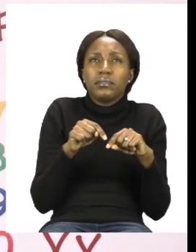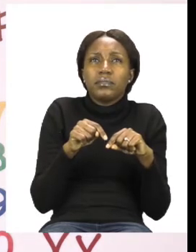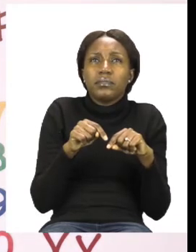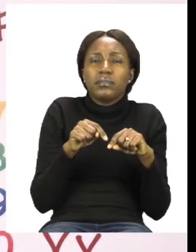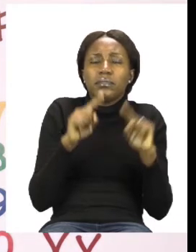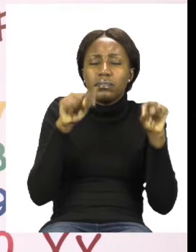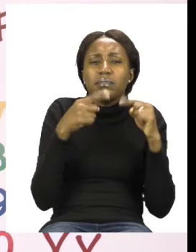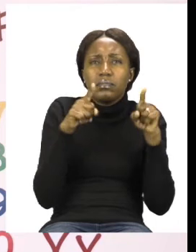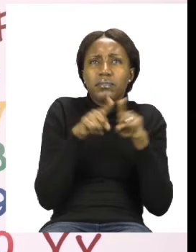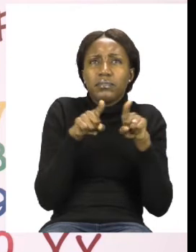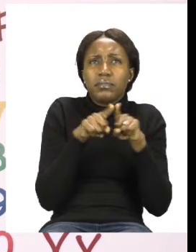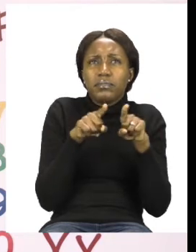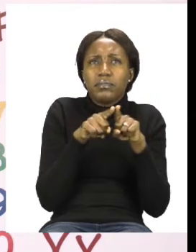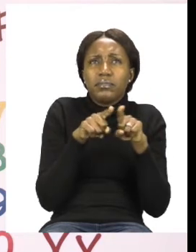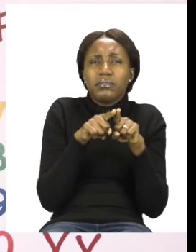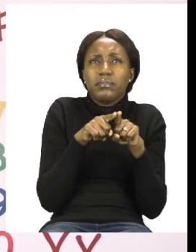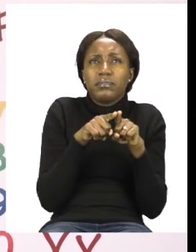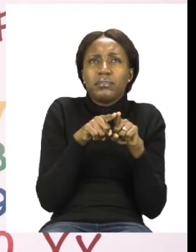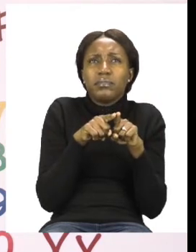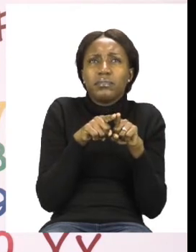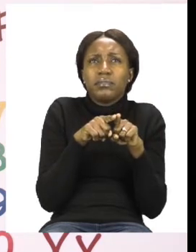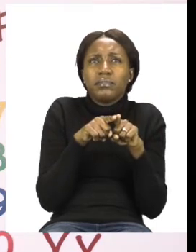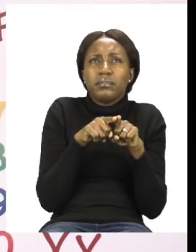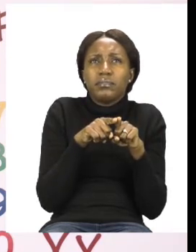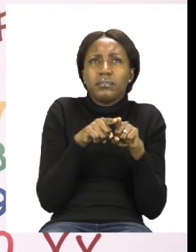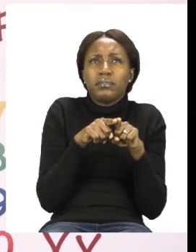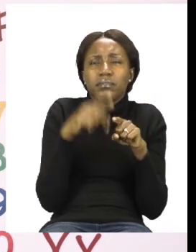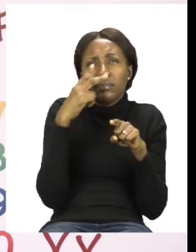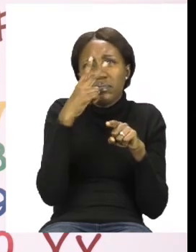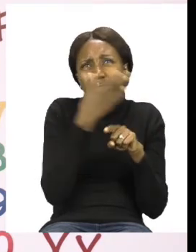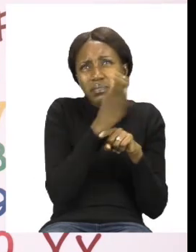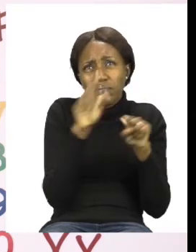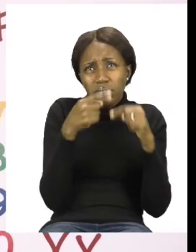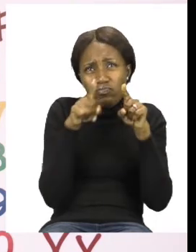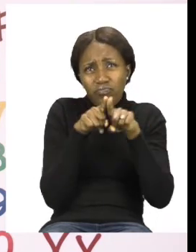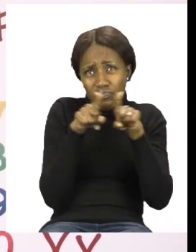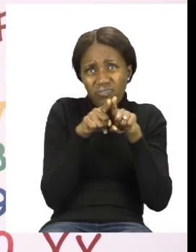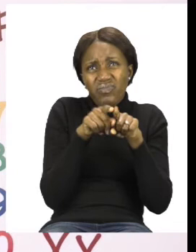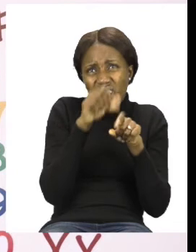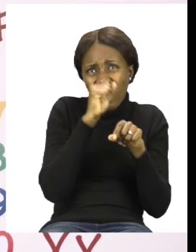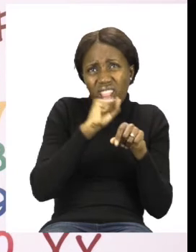are in our books, I want you to take a good look at all the things that can look like a cone.